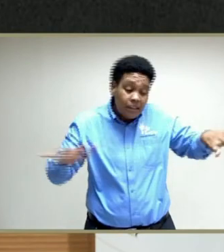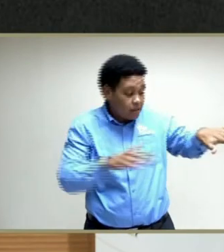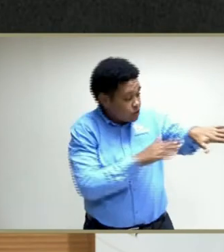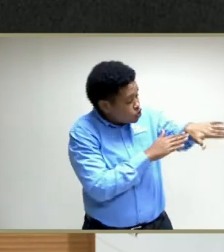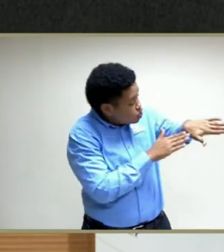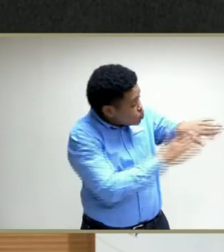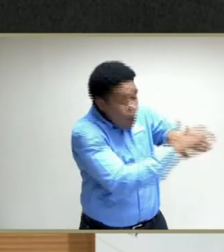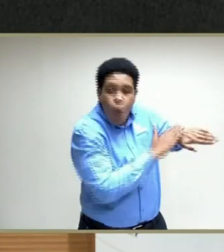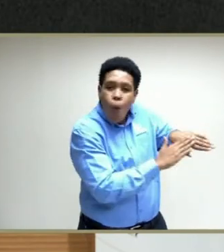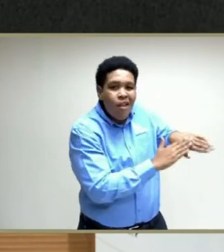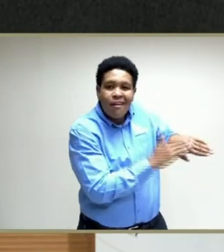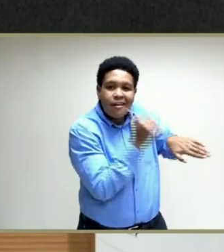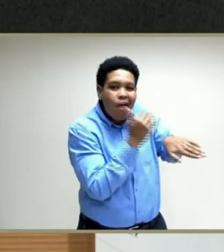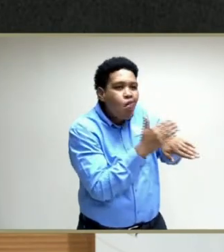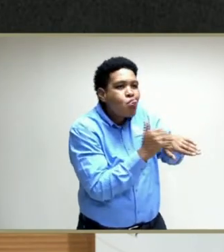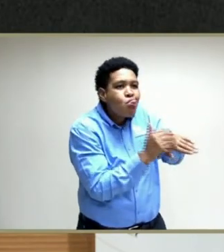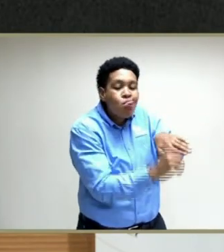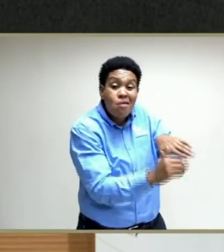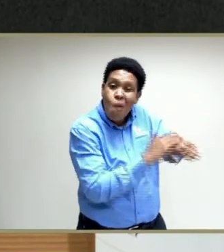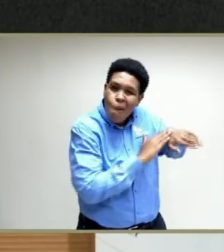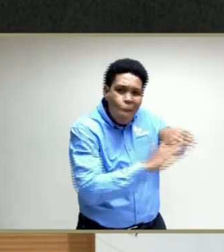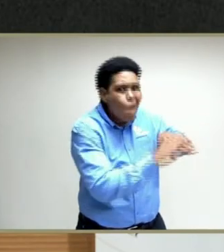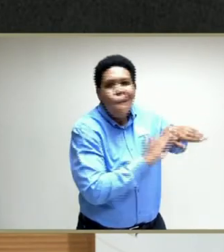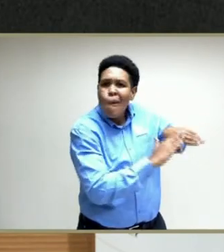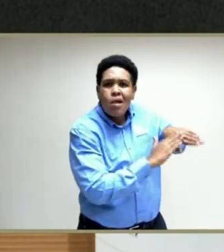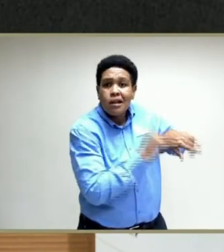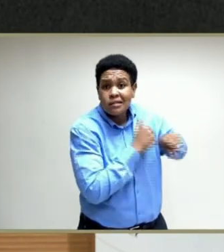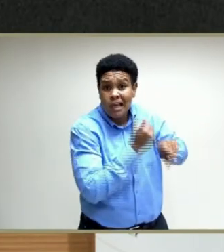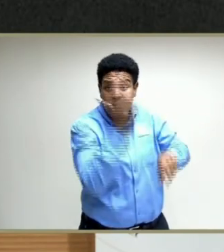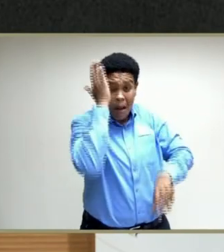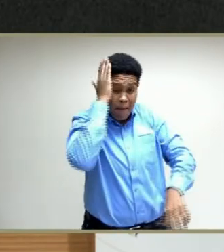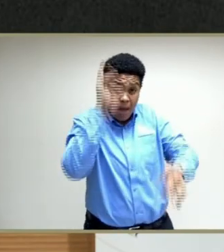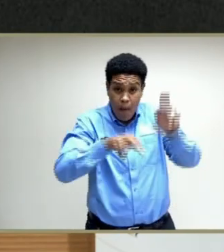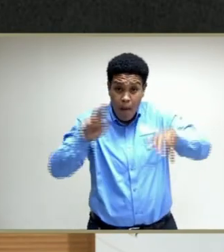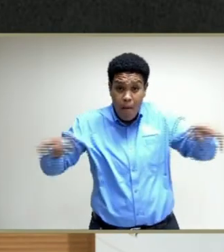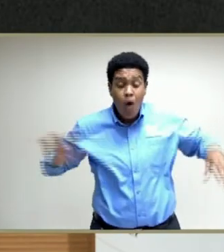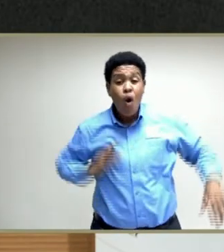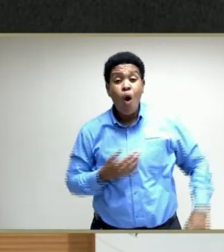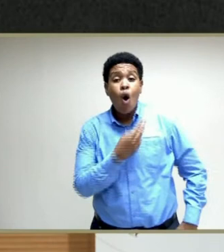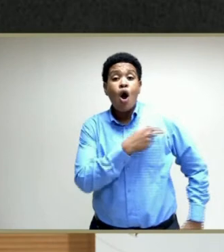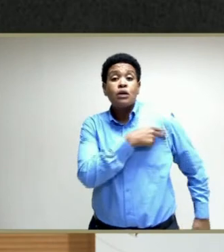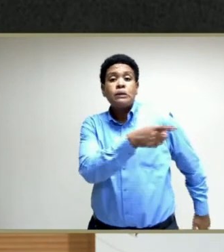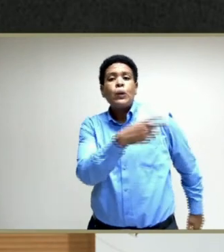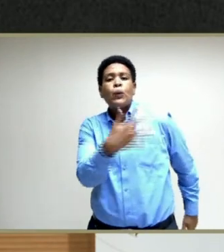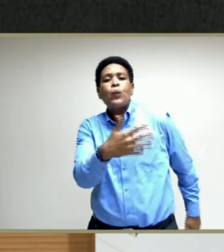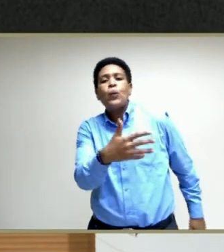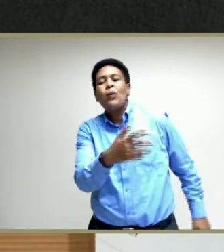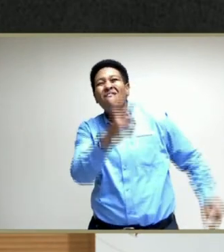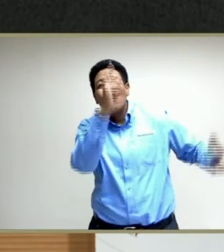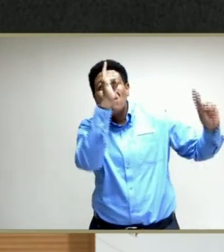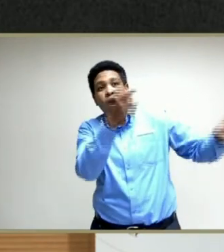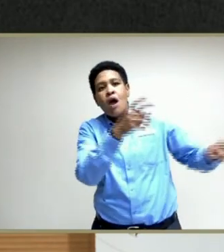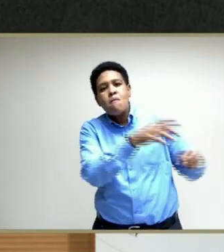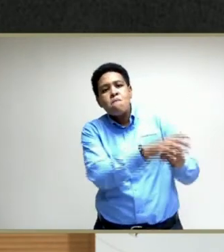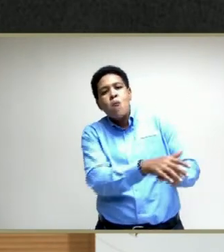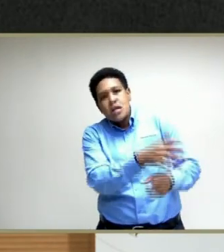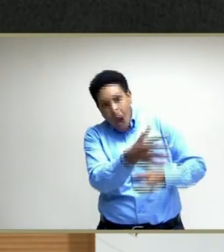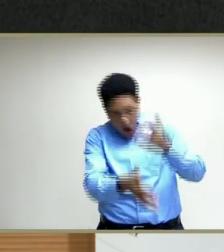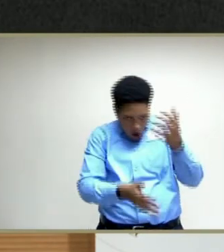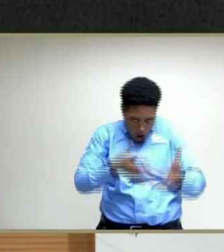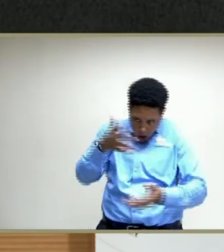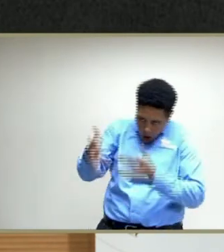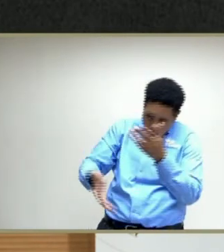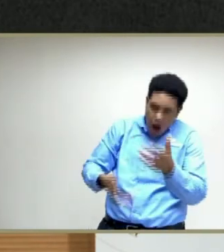We are seeing in terms of bed occupancy, our hospitals are under extremely high pressure as we very, very